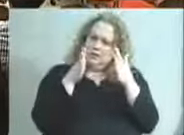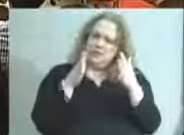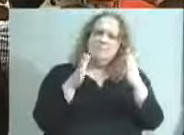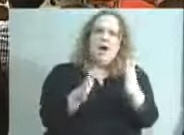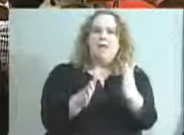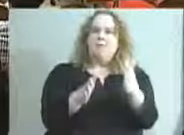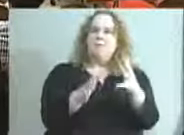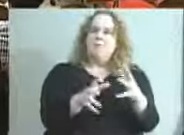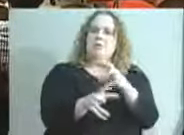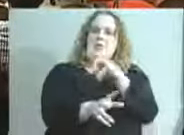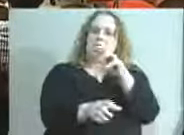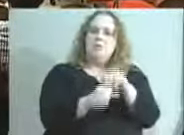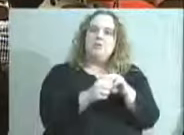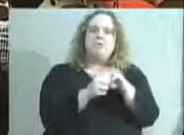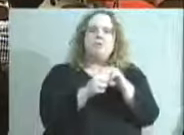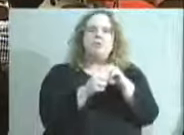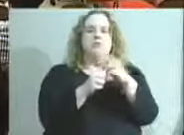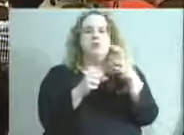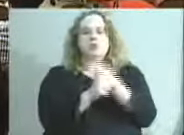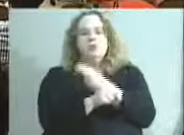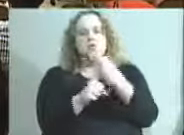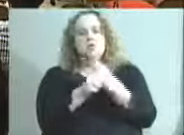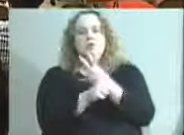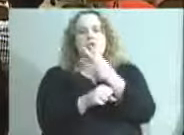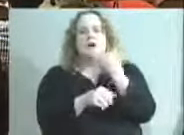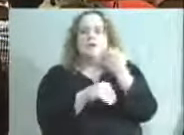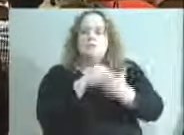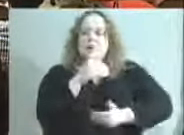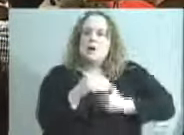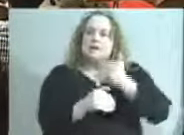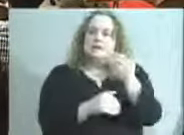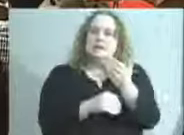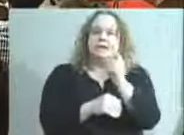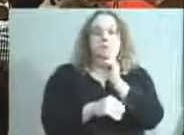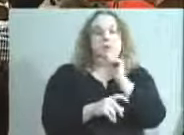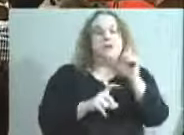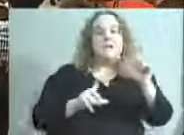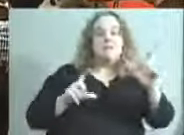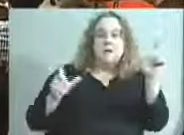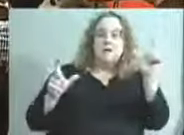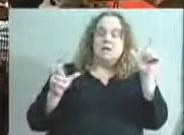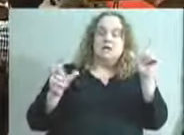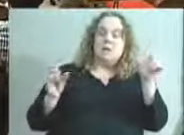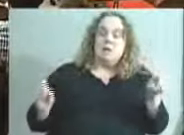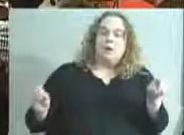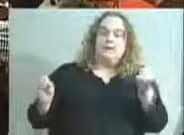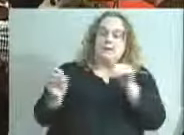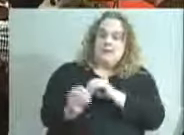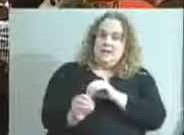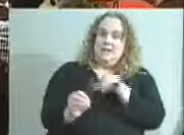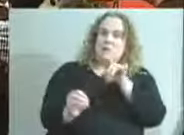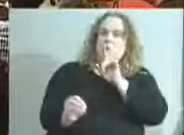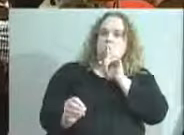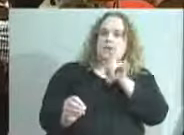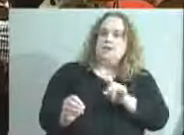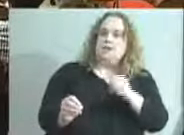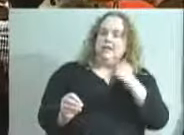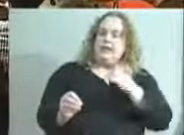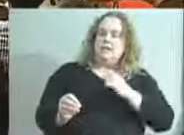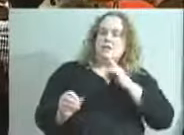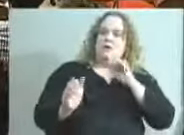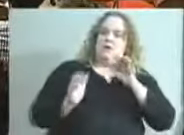processes around, you know, really being a big organization with coherent customer information,